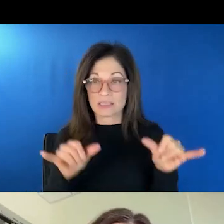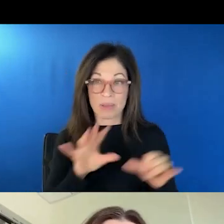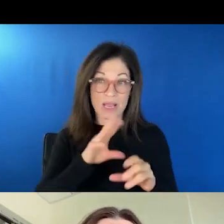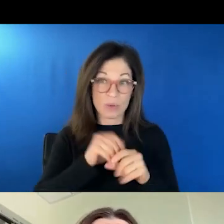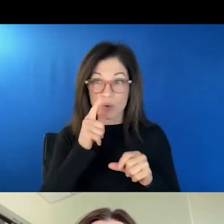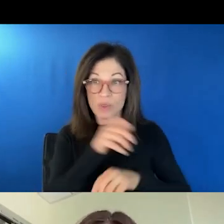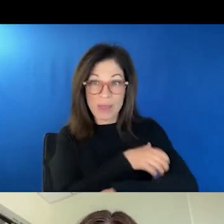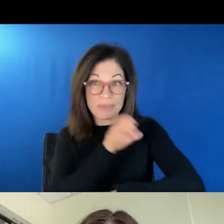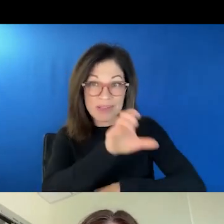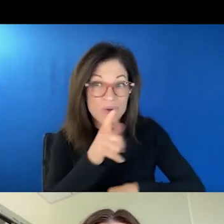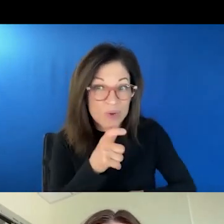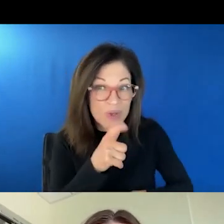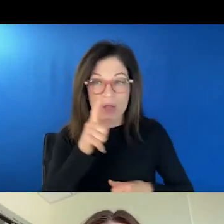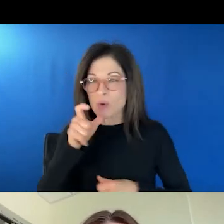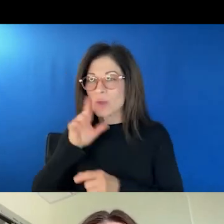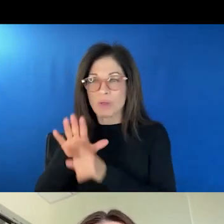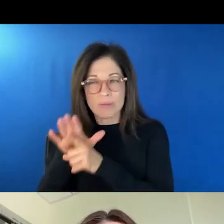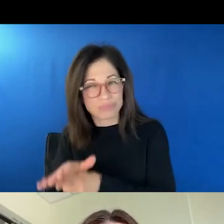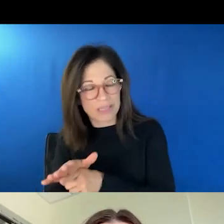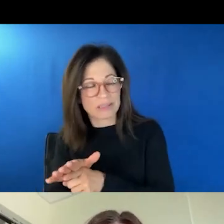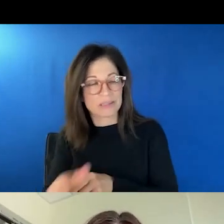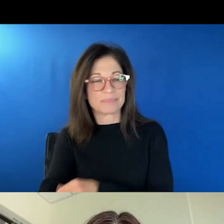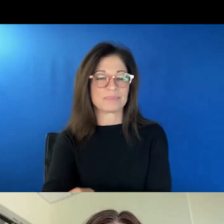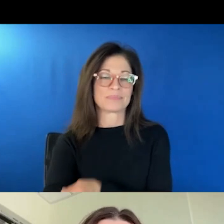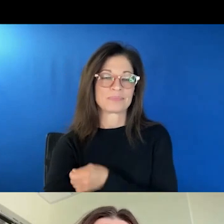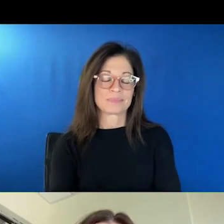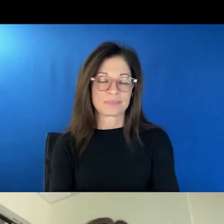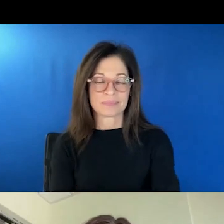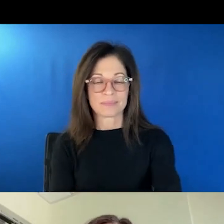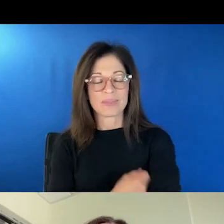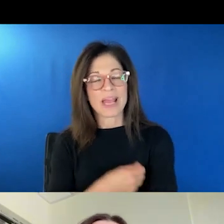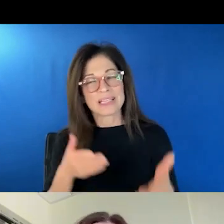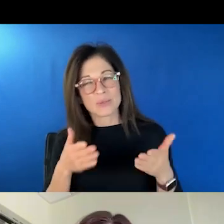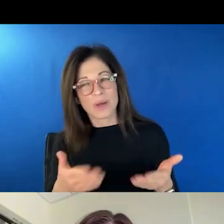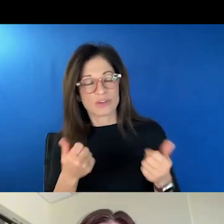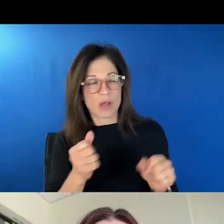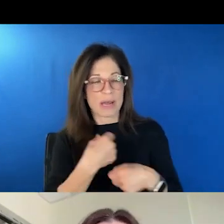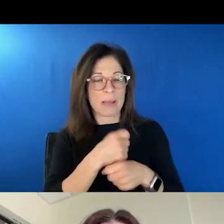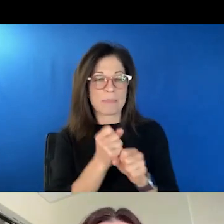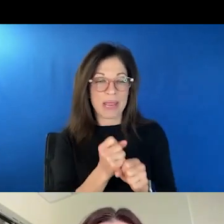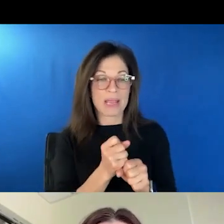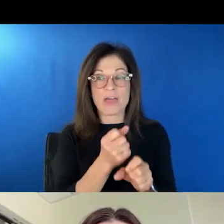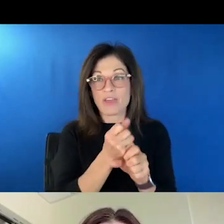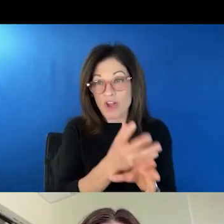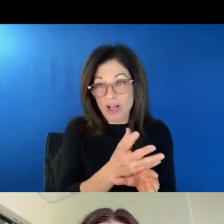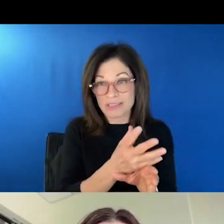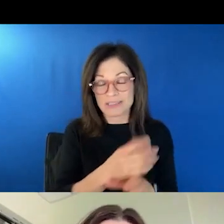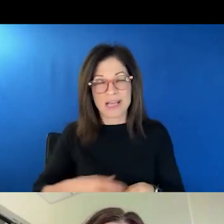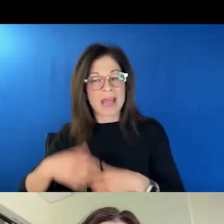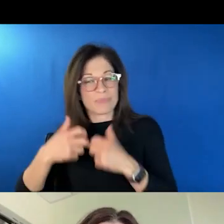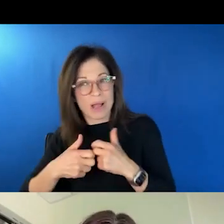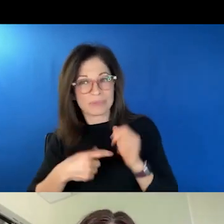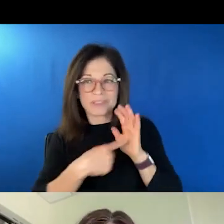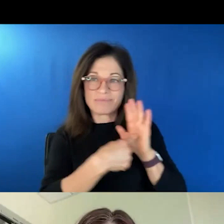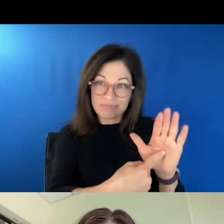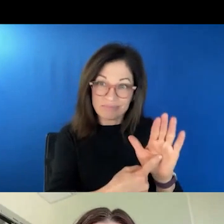power to and who they oppress. And so it's a way of trying to make visible the causes of the causes that we're trying to address with our program so we